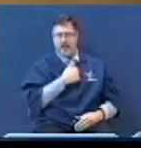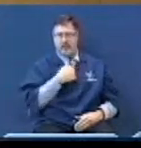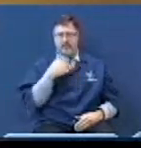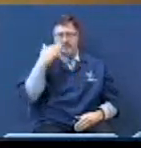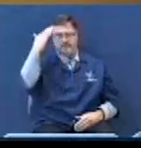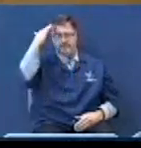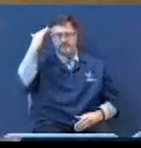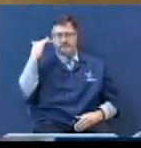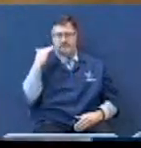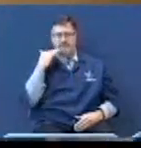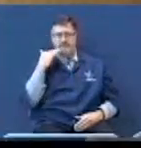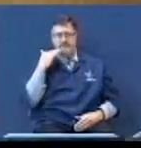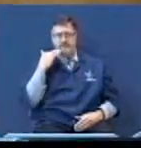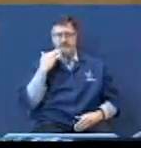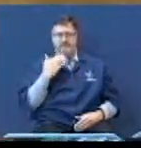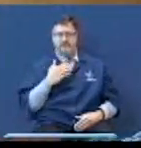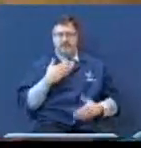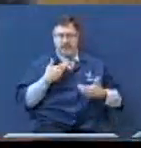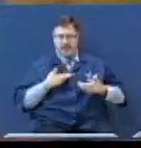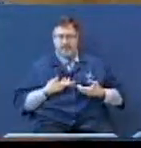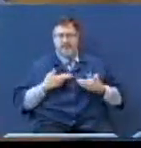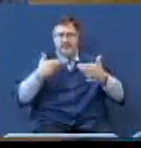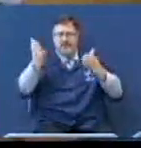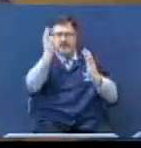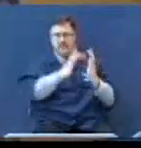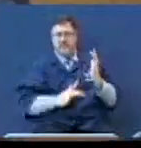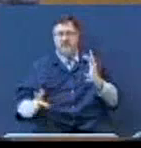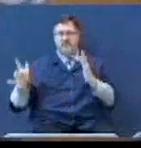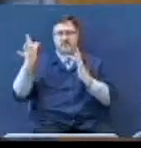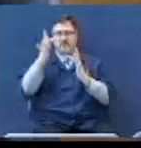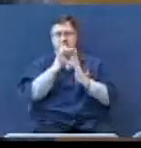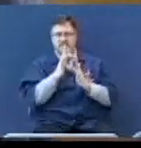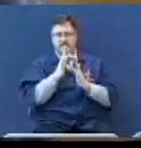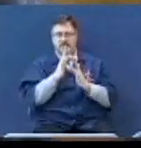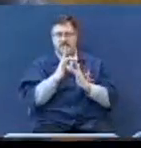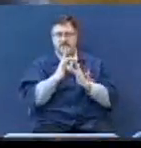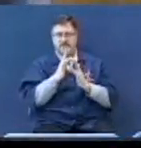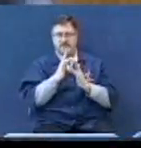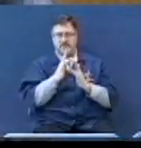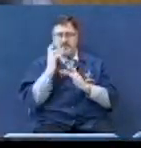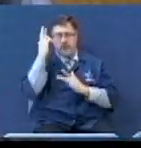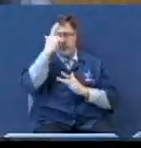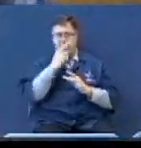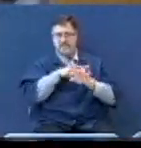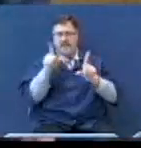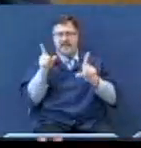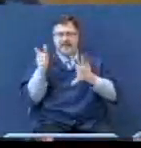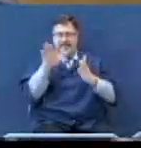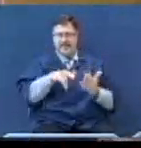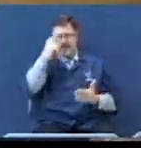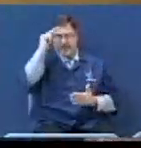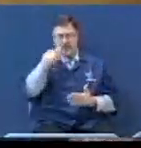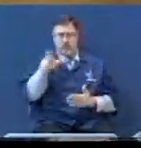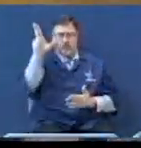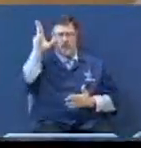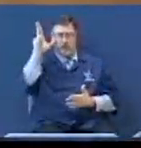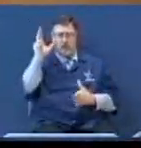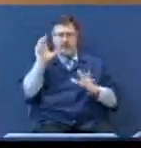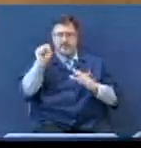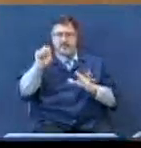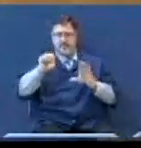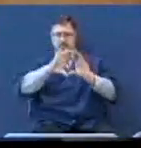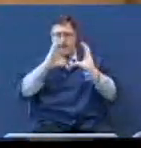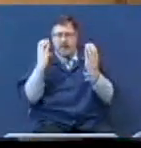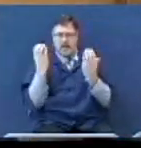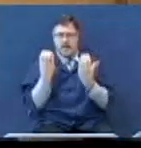All we've done was give Jesus the reason. had already died for you. You heard it as a Sunday school